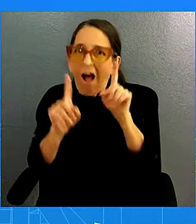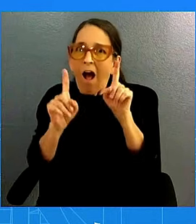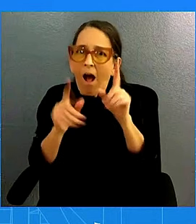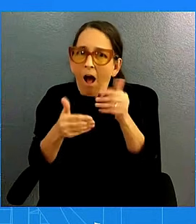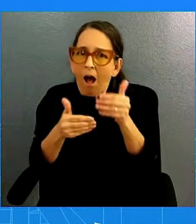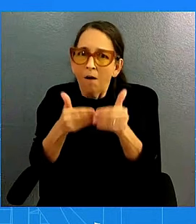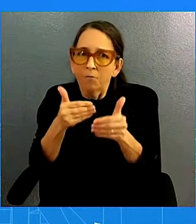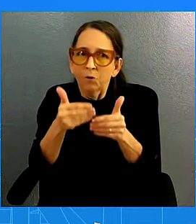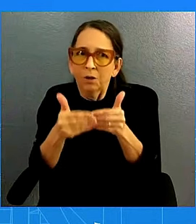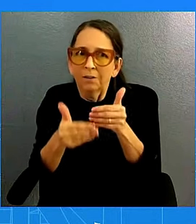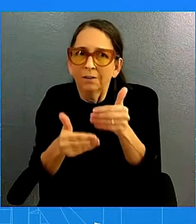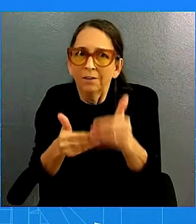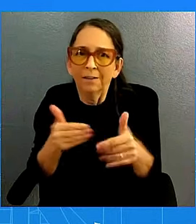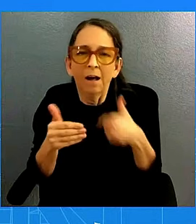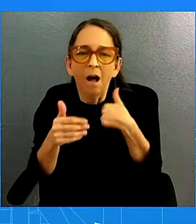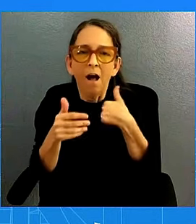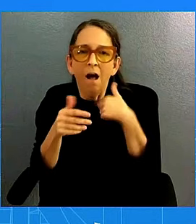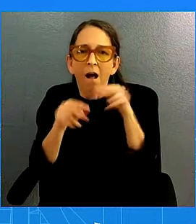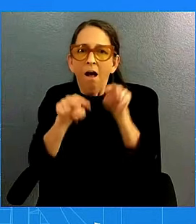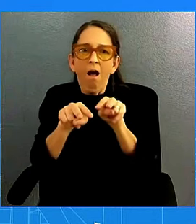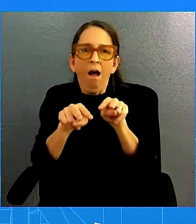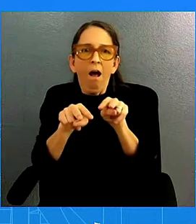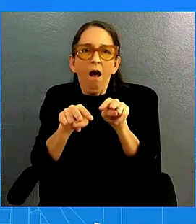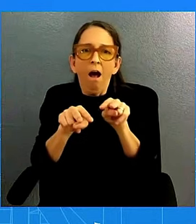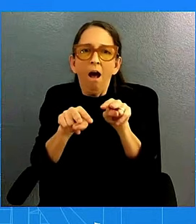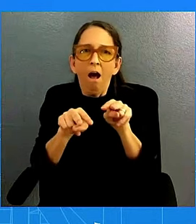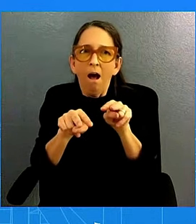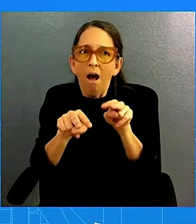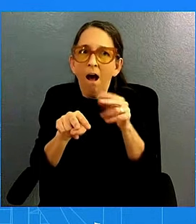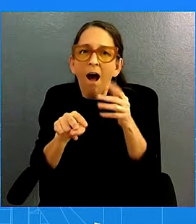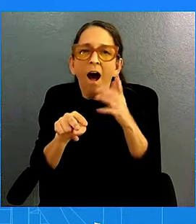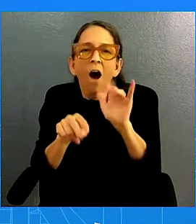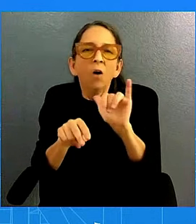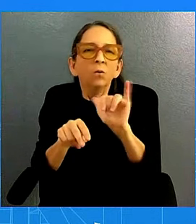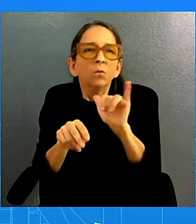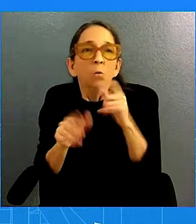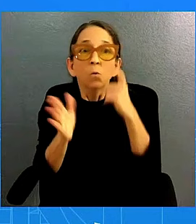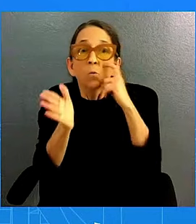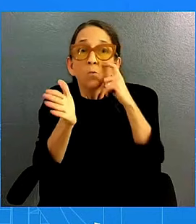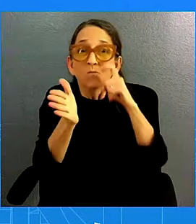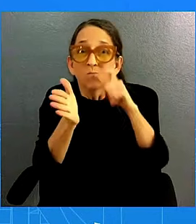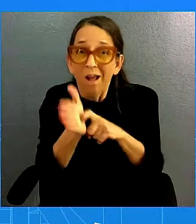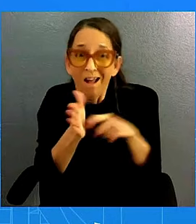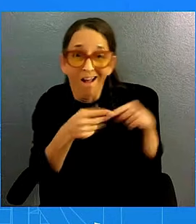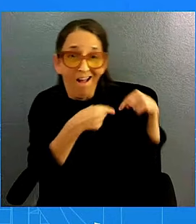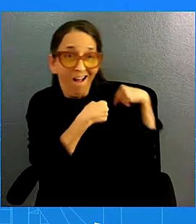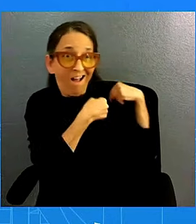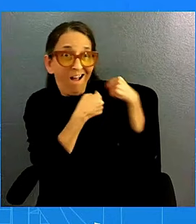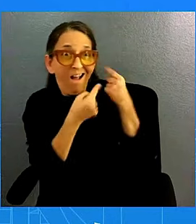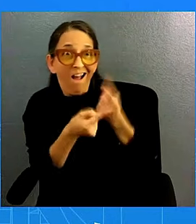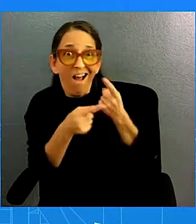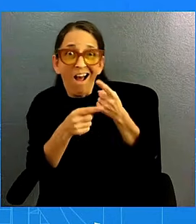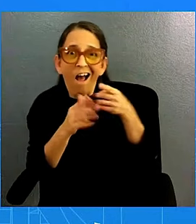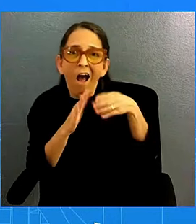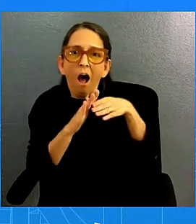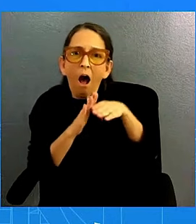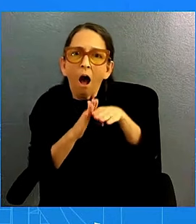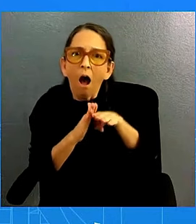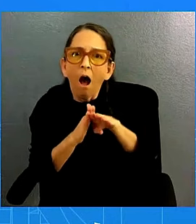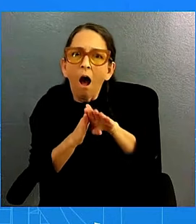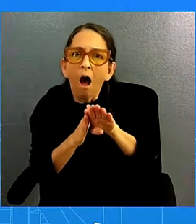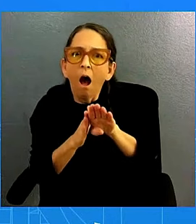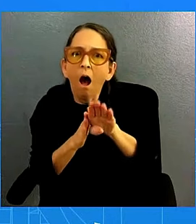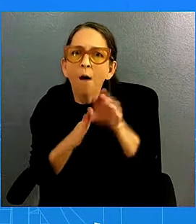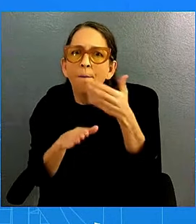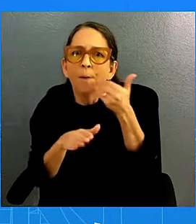And also, a recognition of how far we have come. And so, I think that is what we think is important